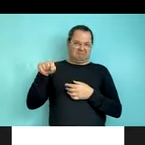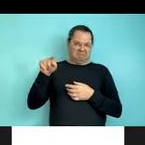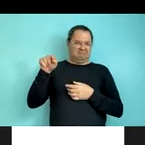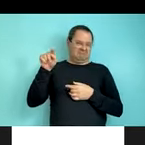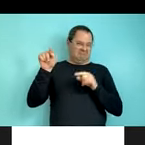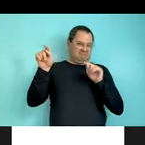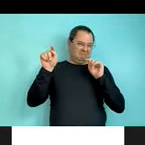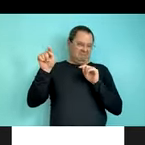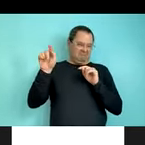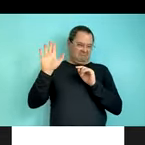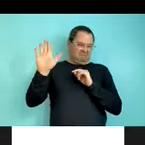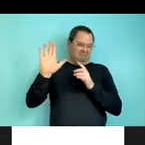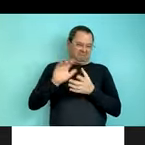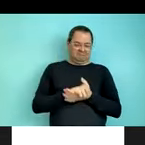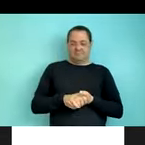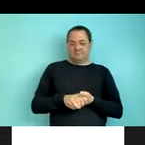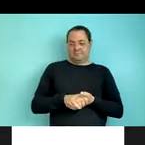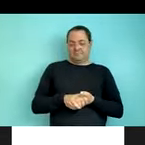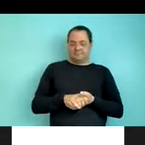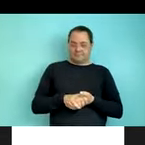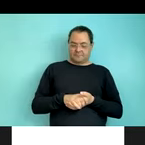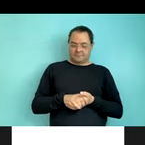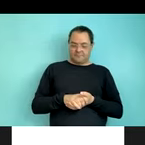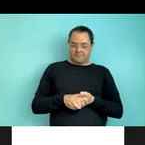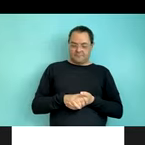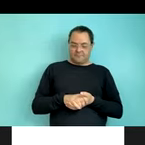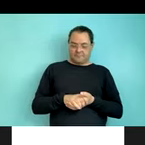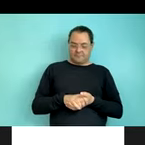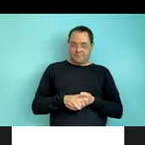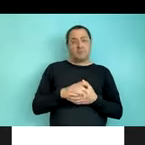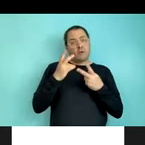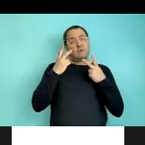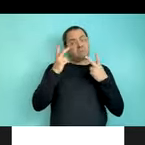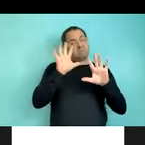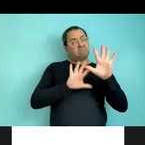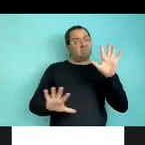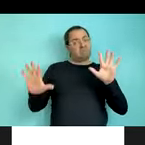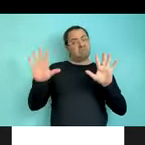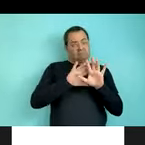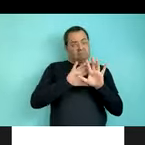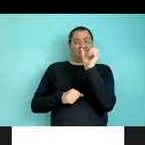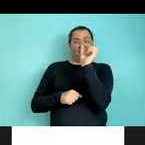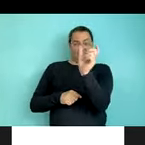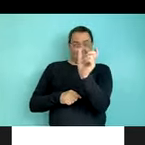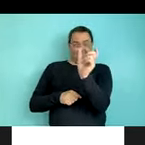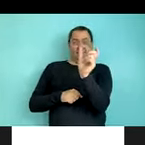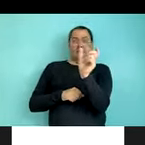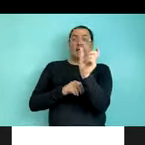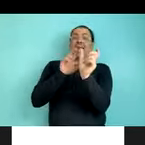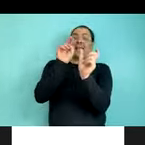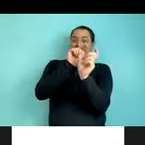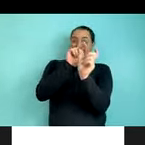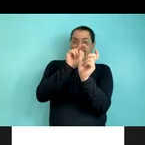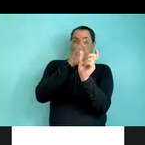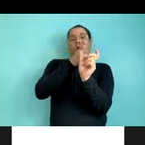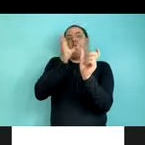is what you will tend to do. And in fact, it's this noun first order that appears to be most common